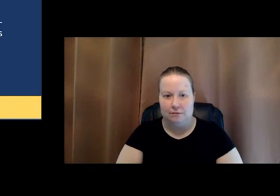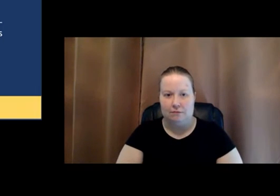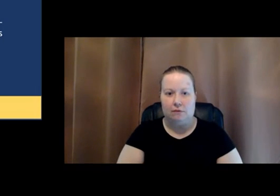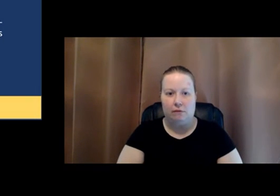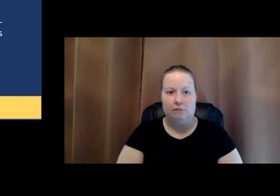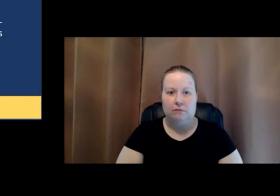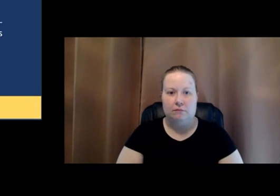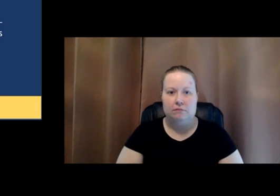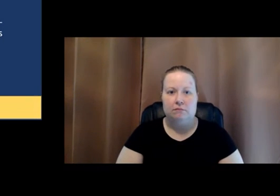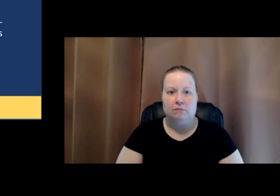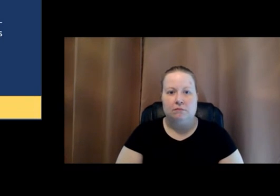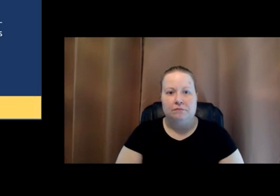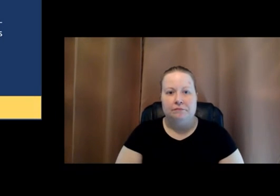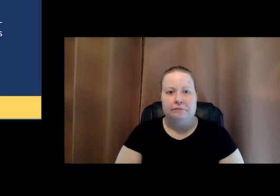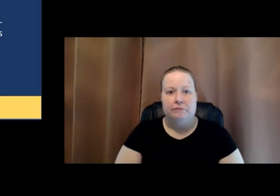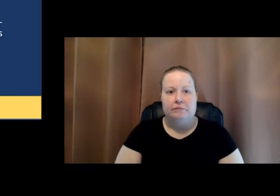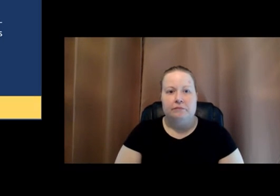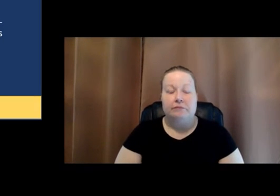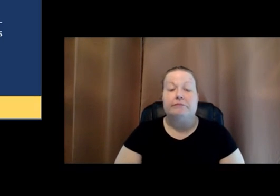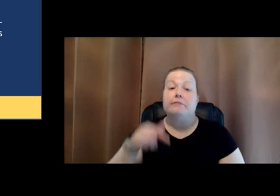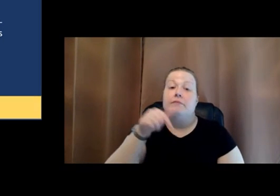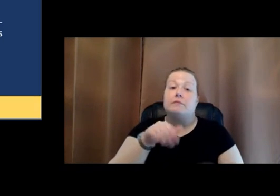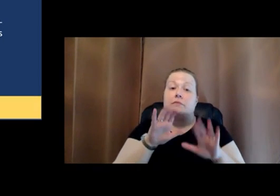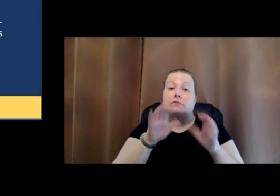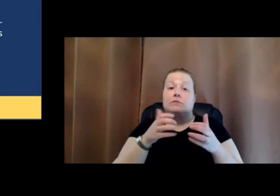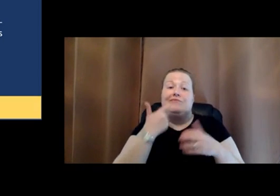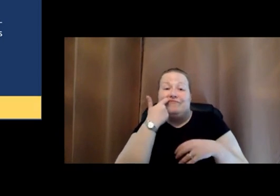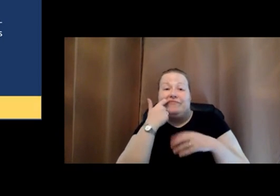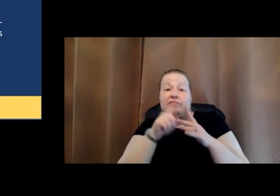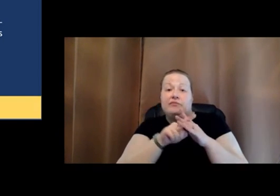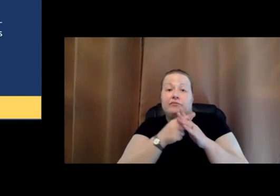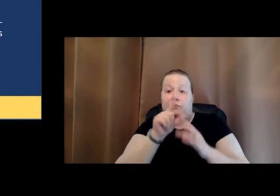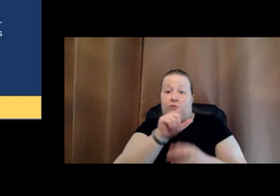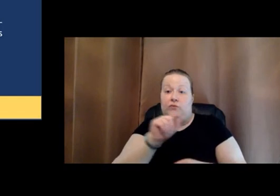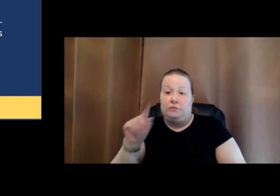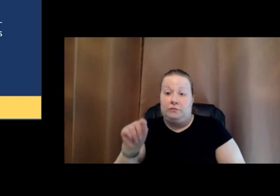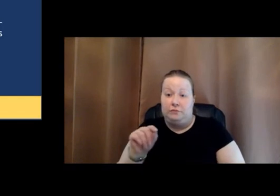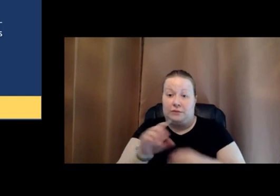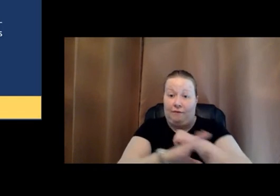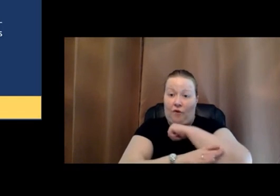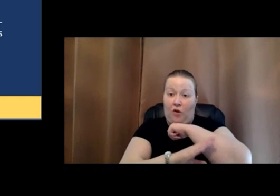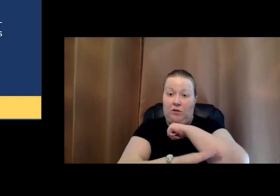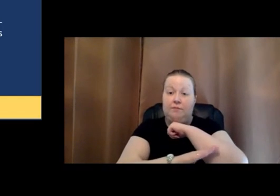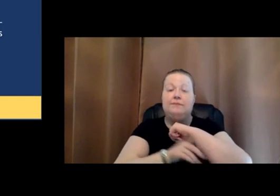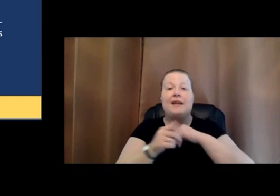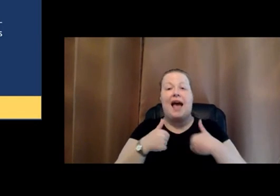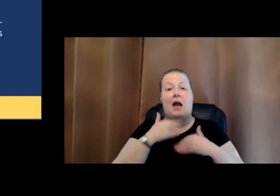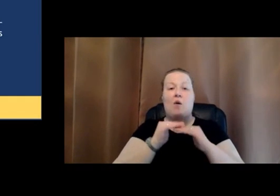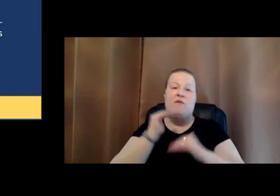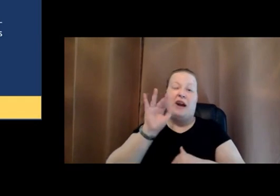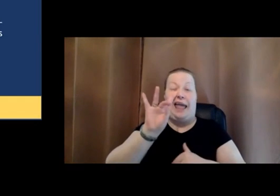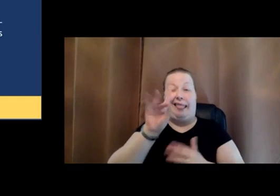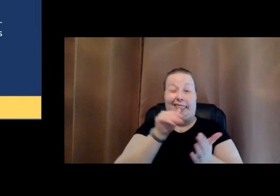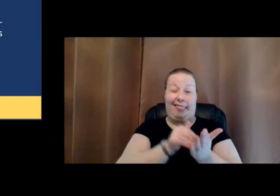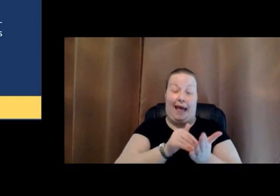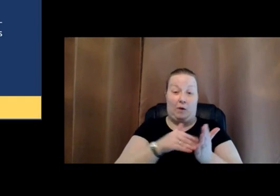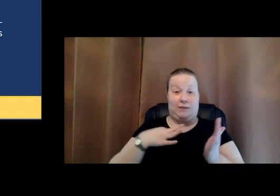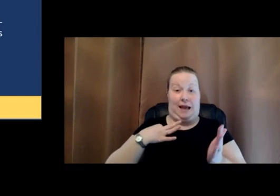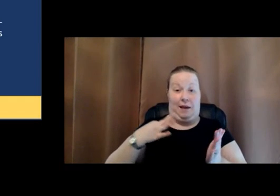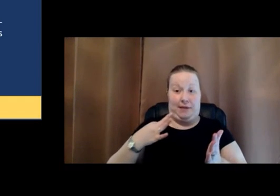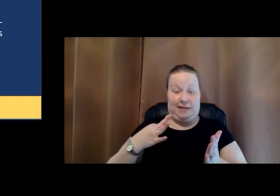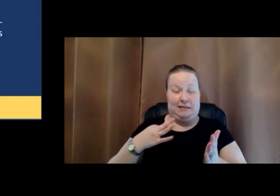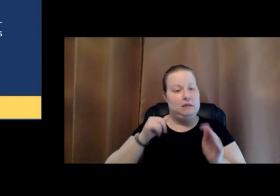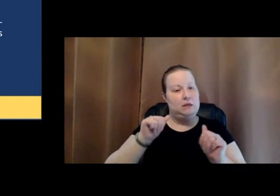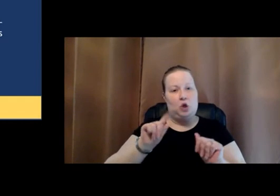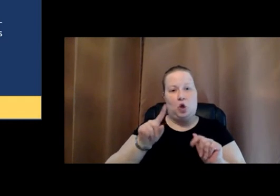So, cohort, this that started in the fall of 2020 had over 8000 applicants and they could